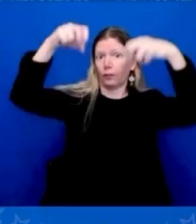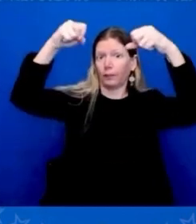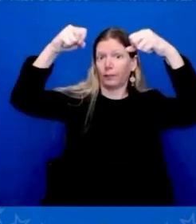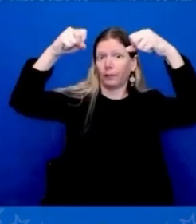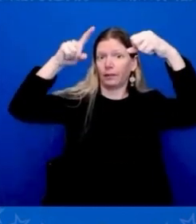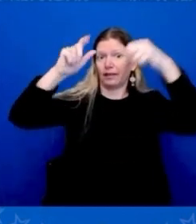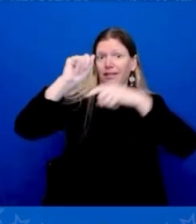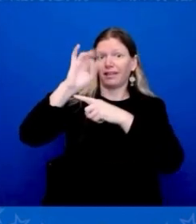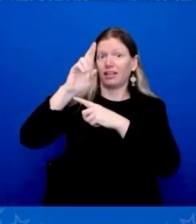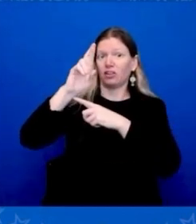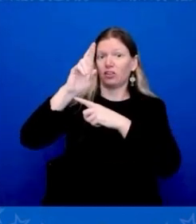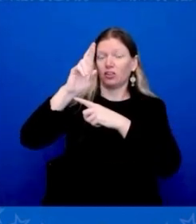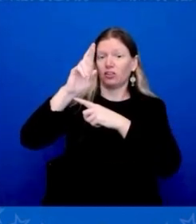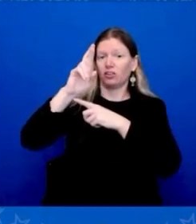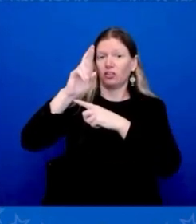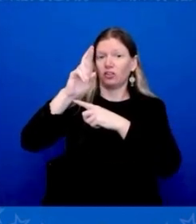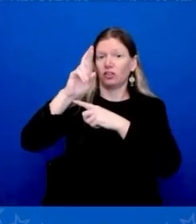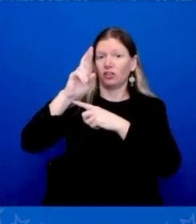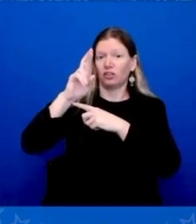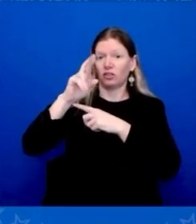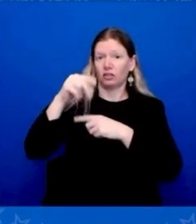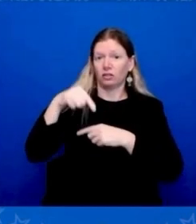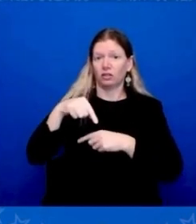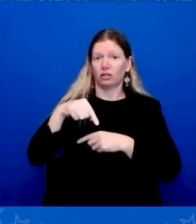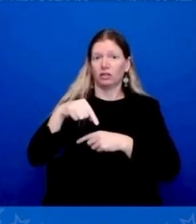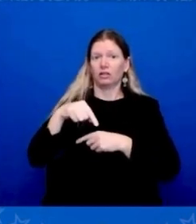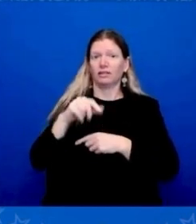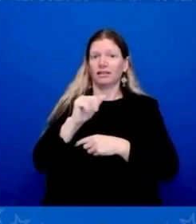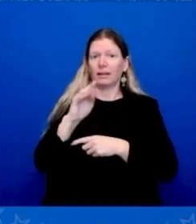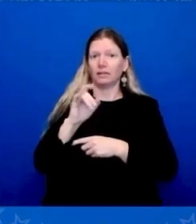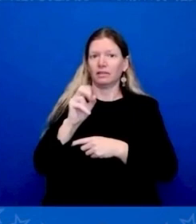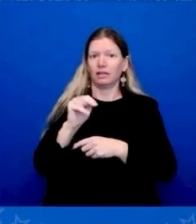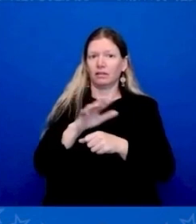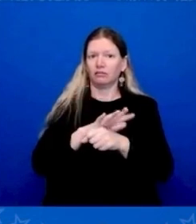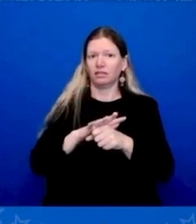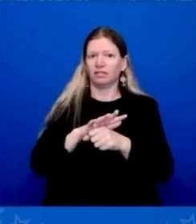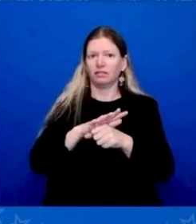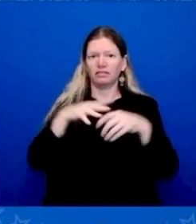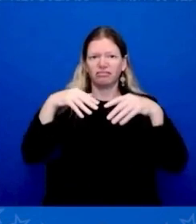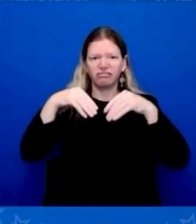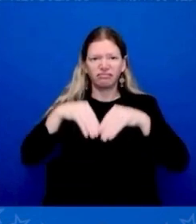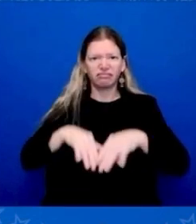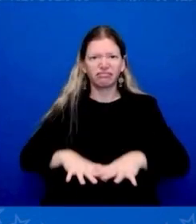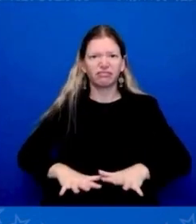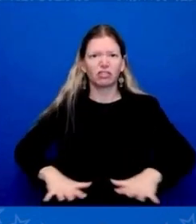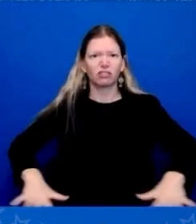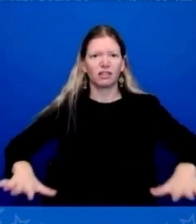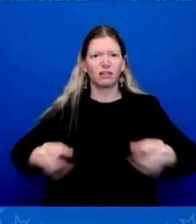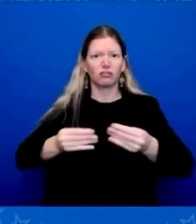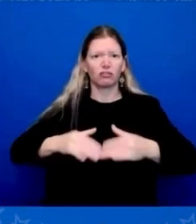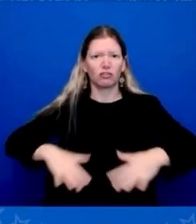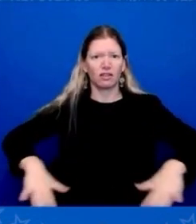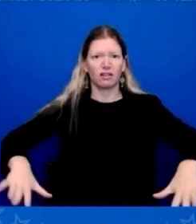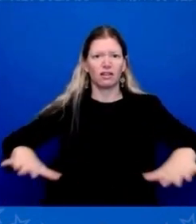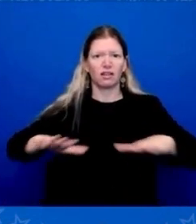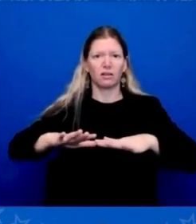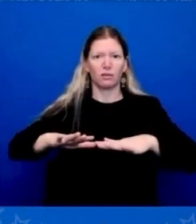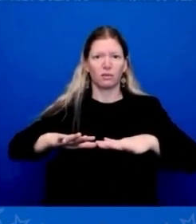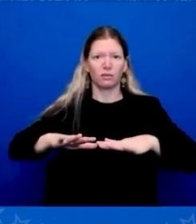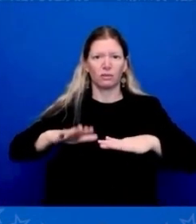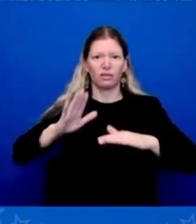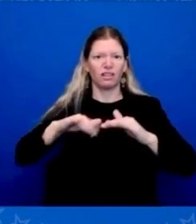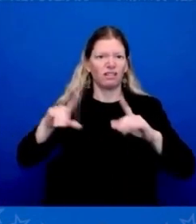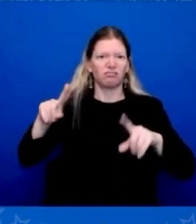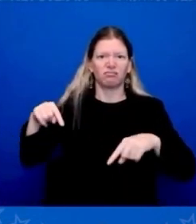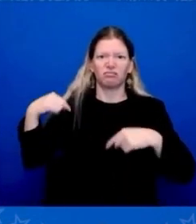ground, the ground, than admitted in the entire United States on the same basis. Now imagine if people go